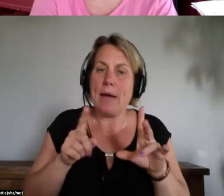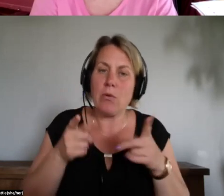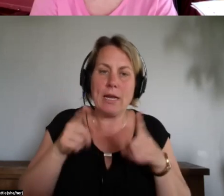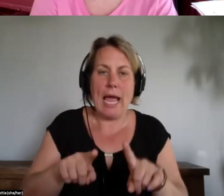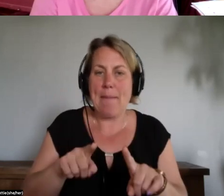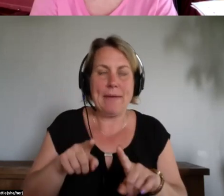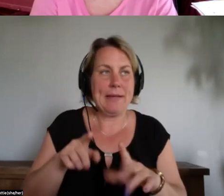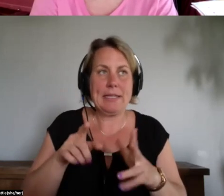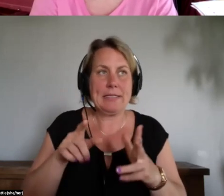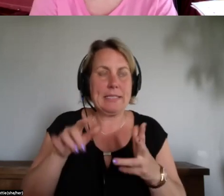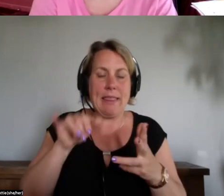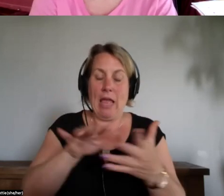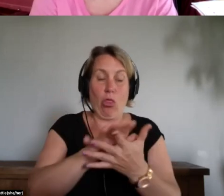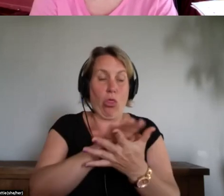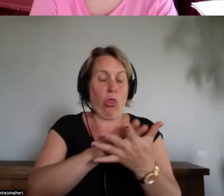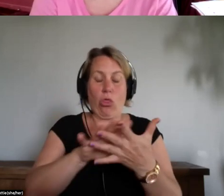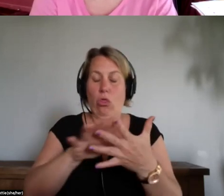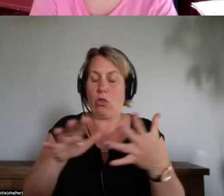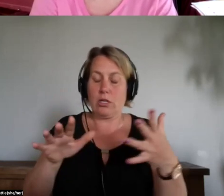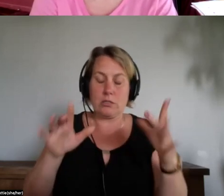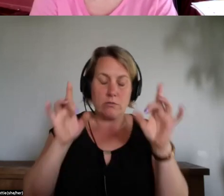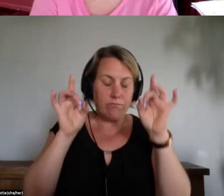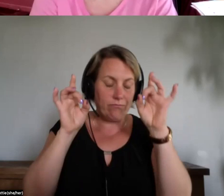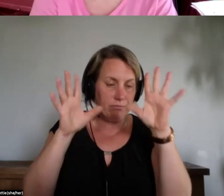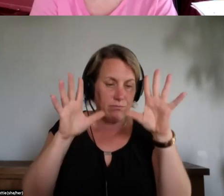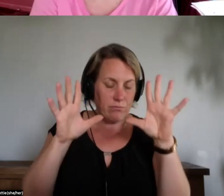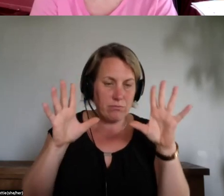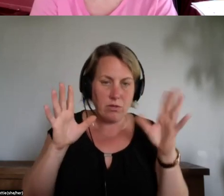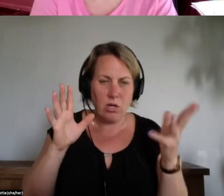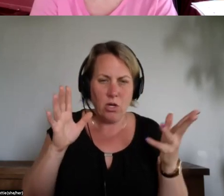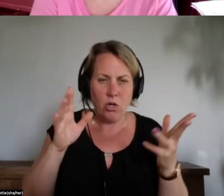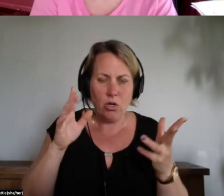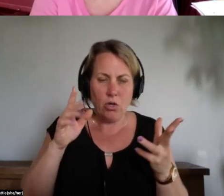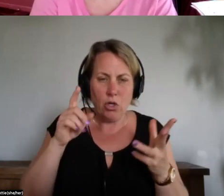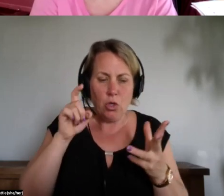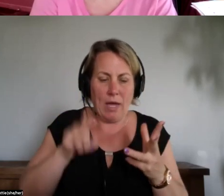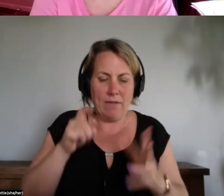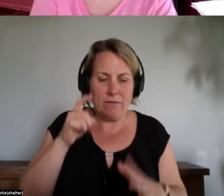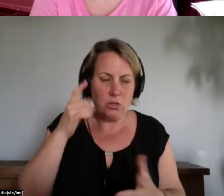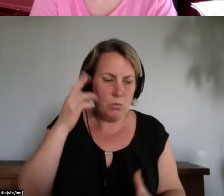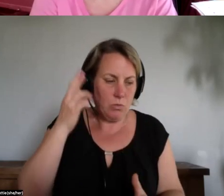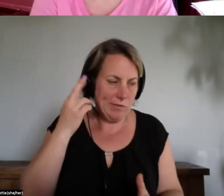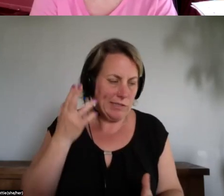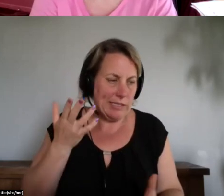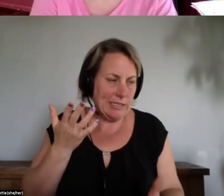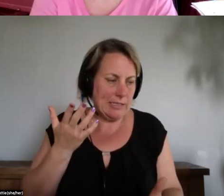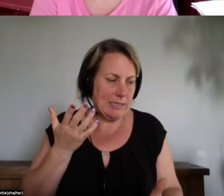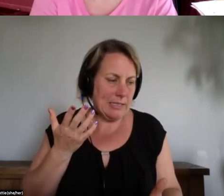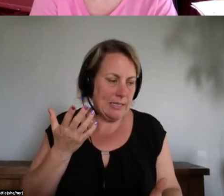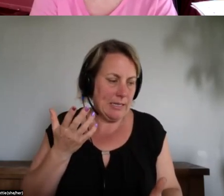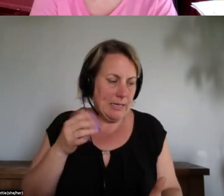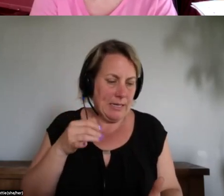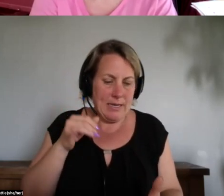incredibly broad and and by this reality is it is